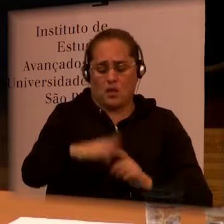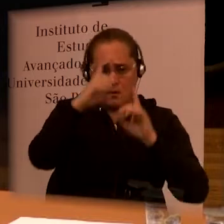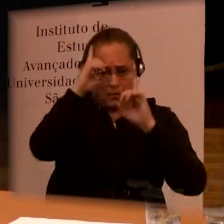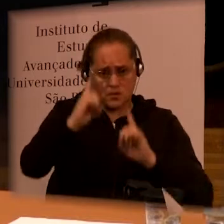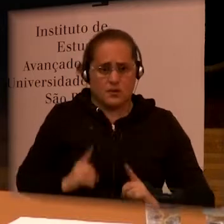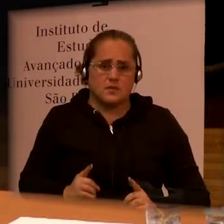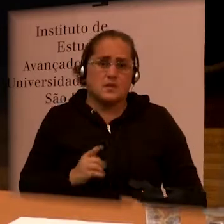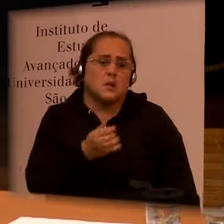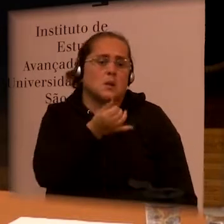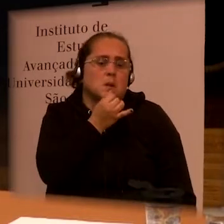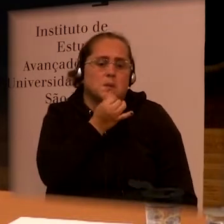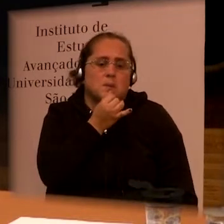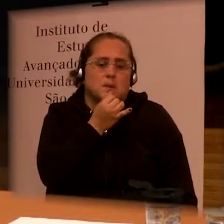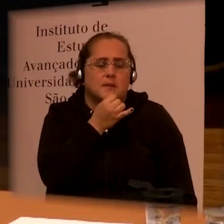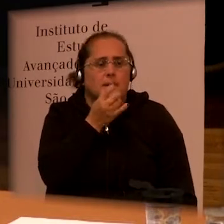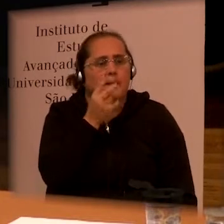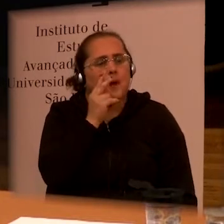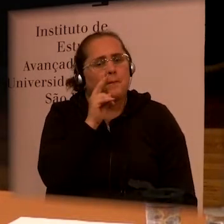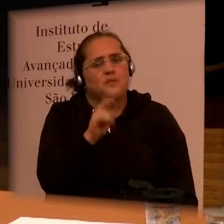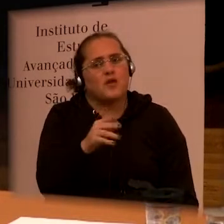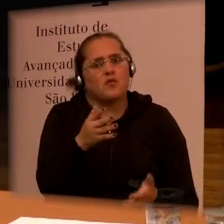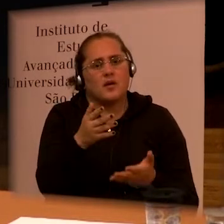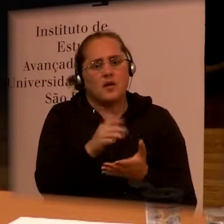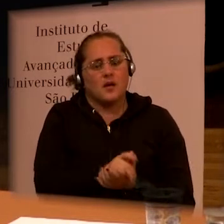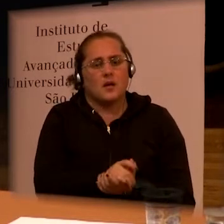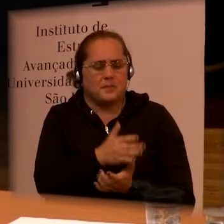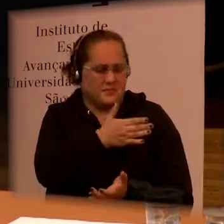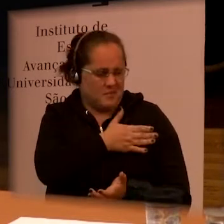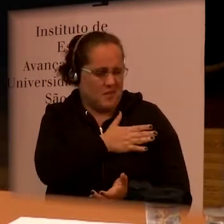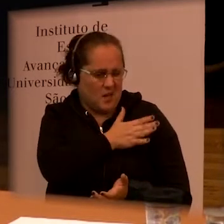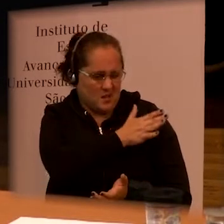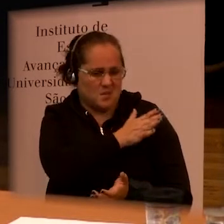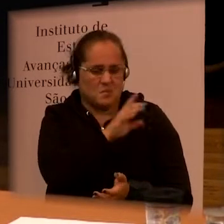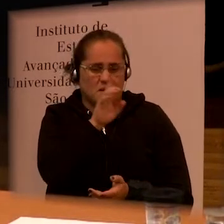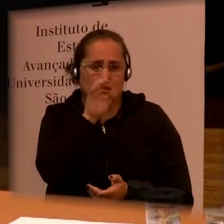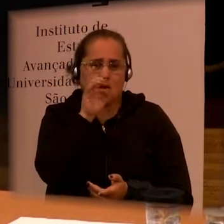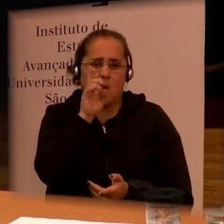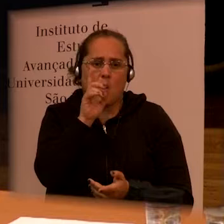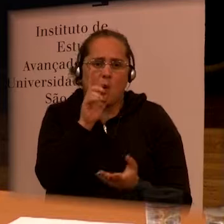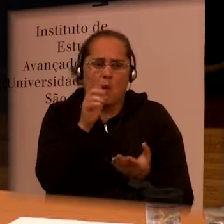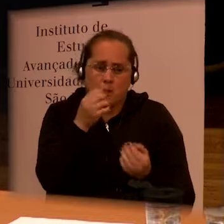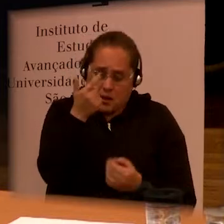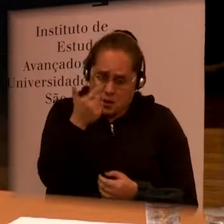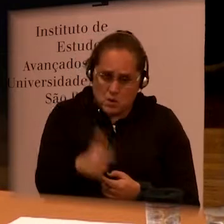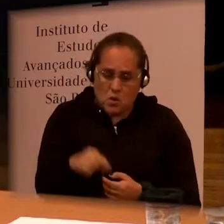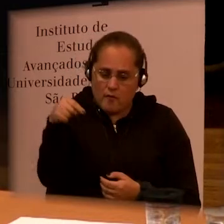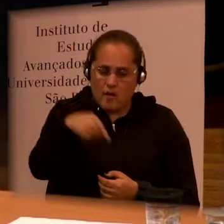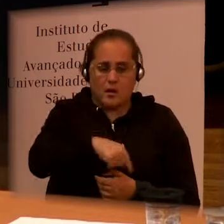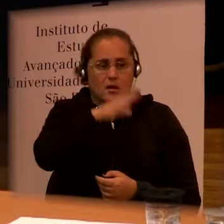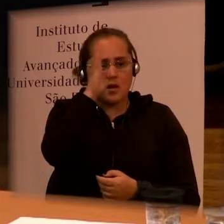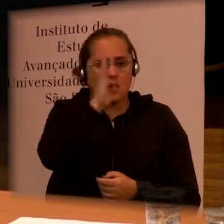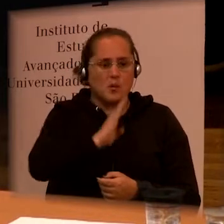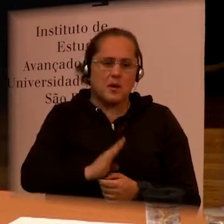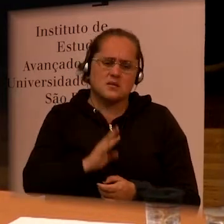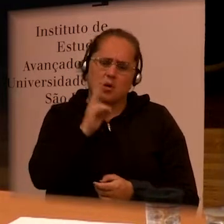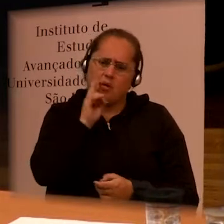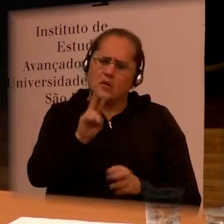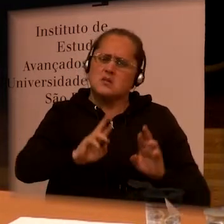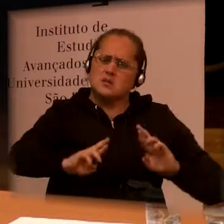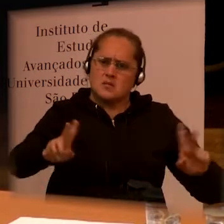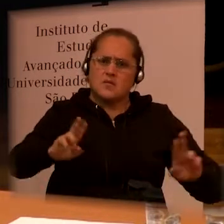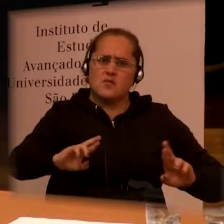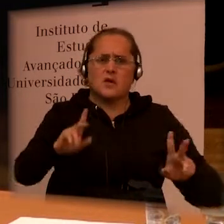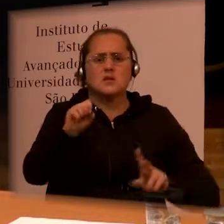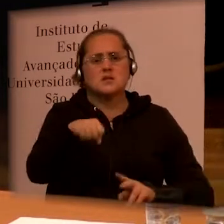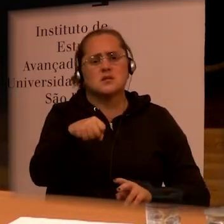poverty, stigma, discrimination but again here there have been some differences so what we often